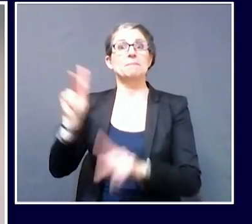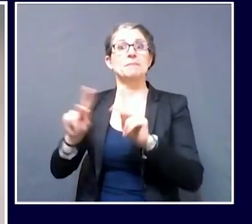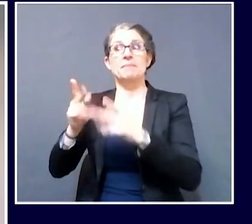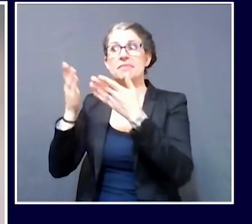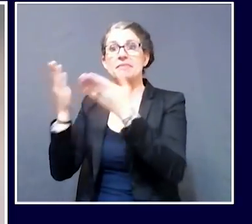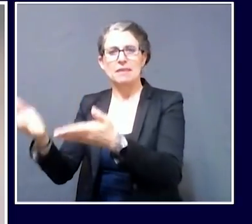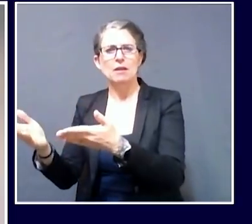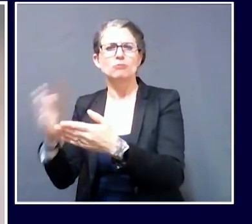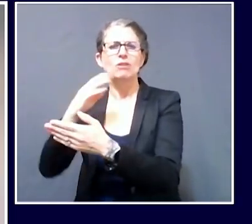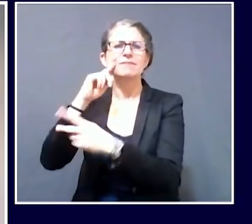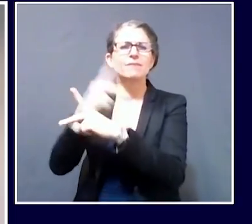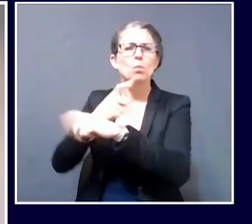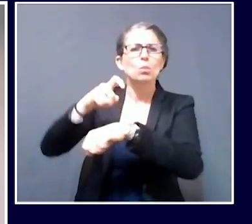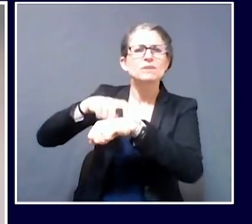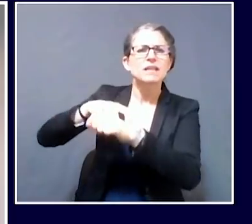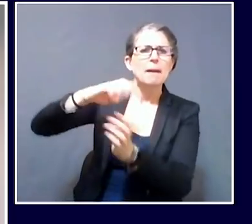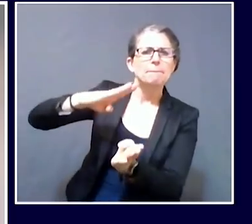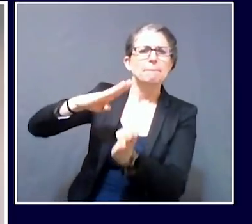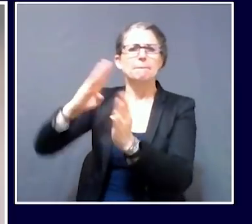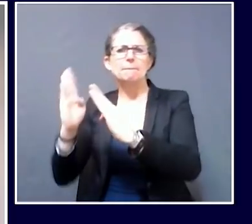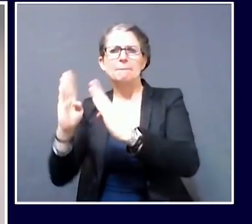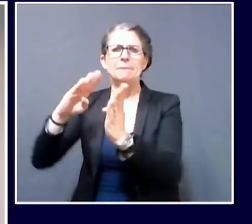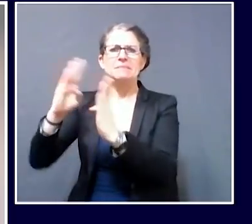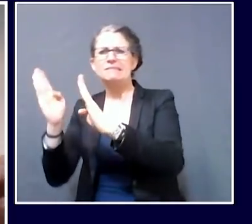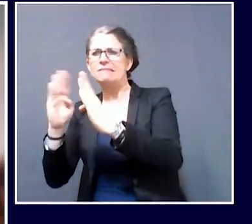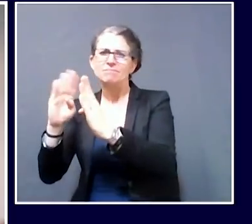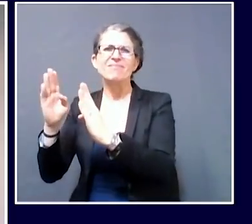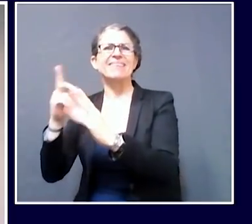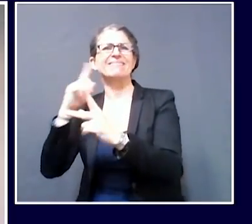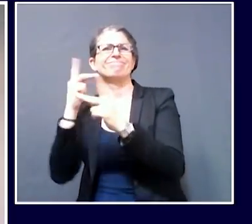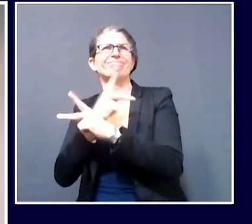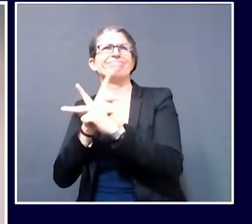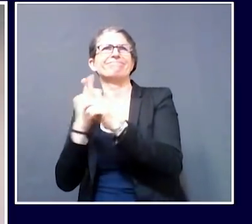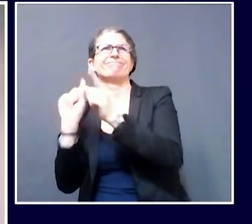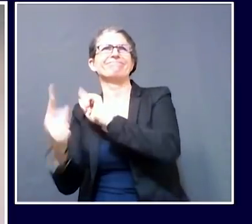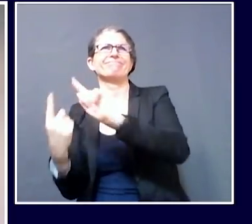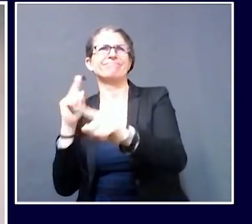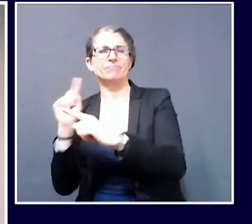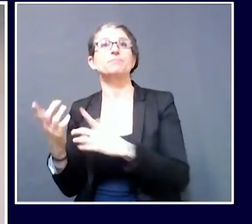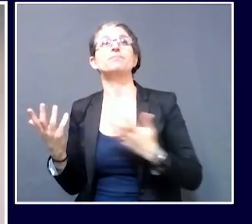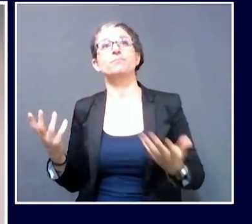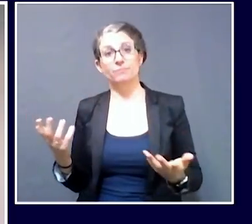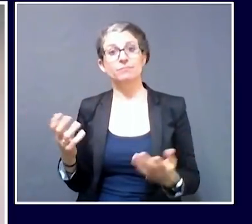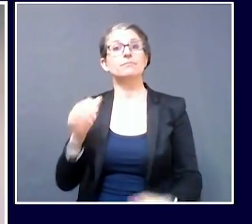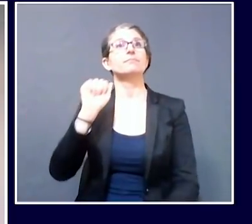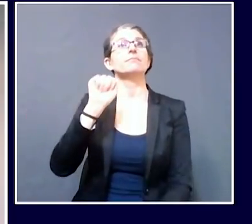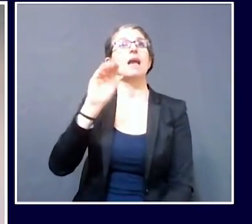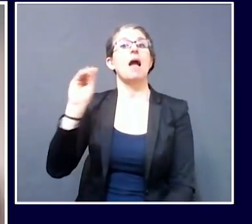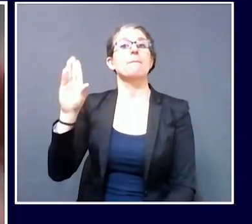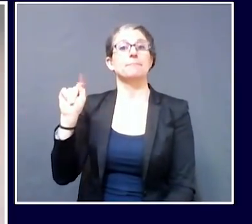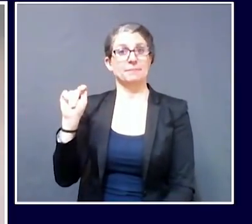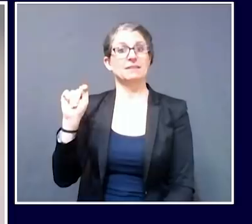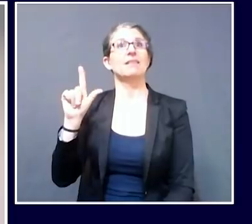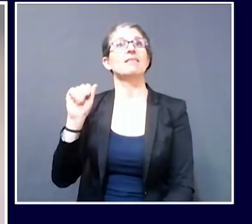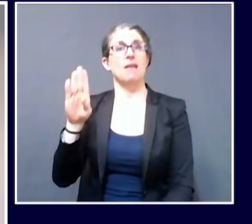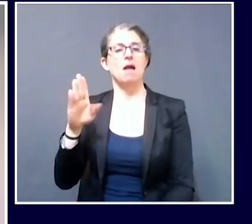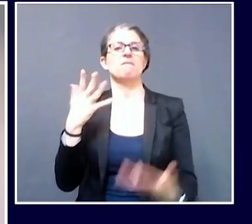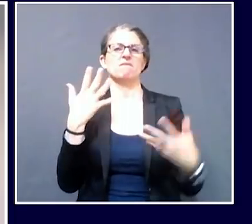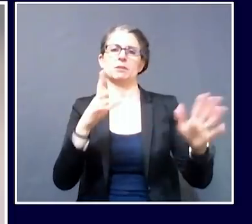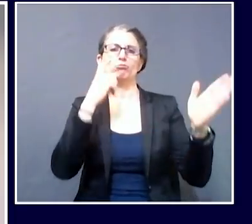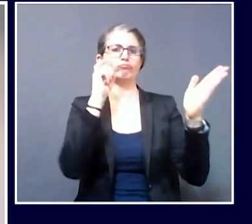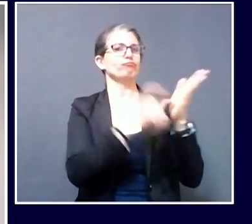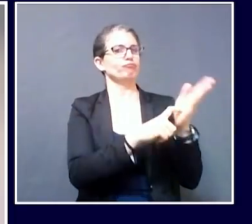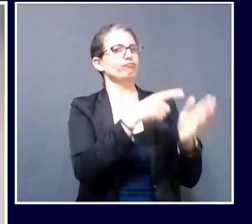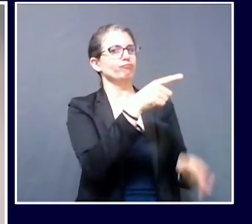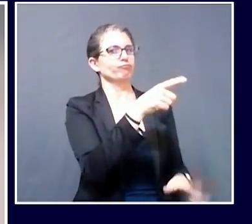Abbott, for example, has already done is to create flows within the facility so folks are walking generally in the same